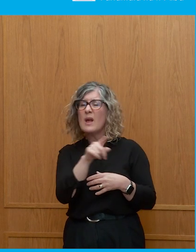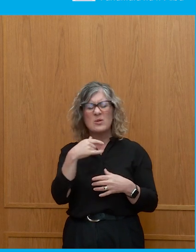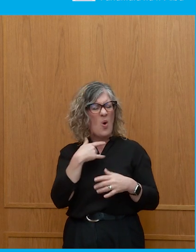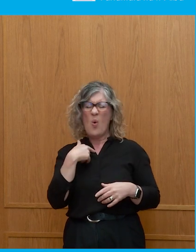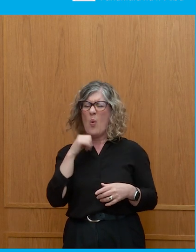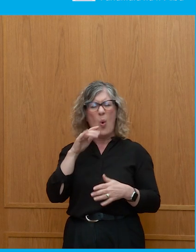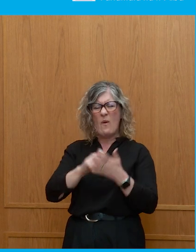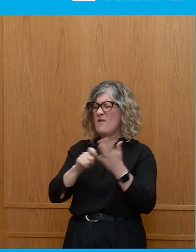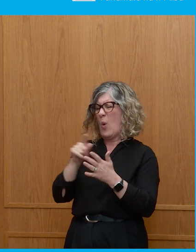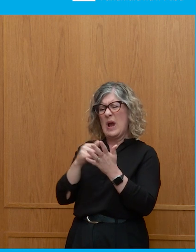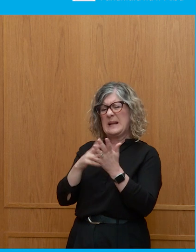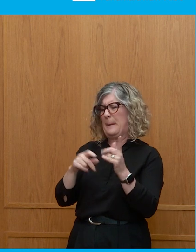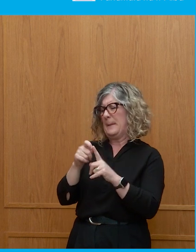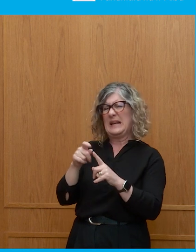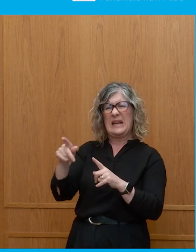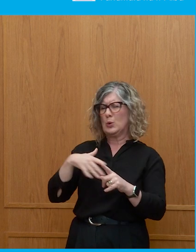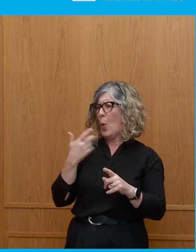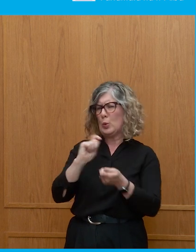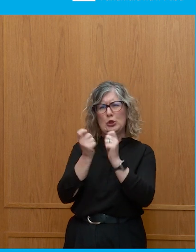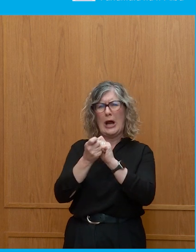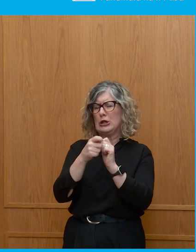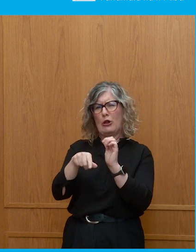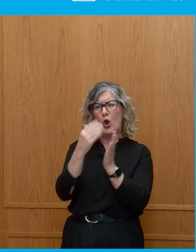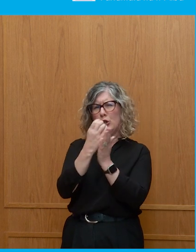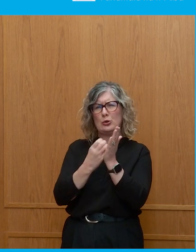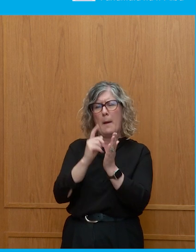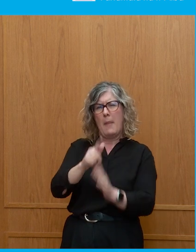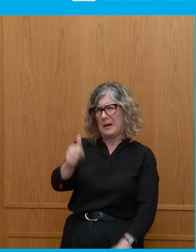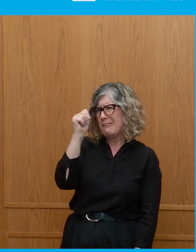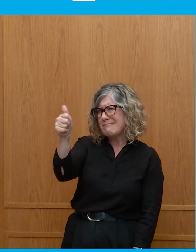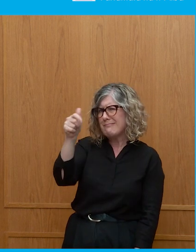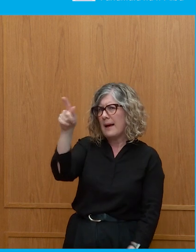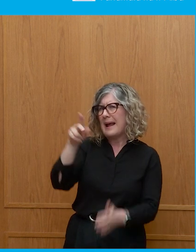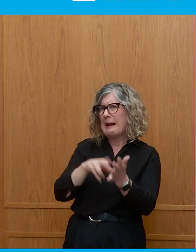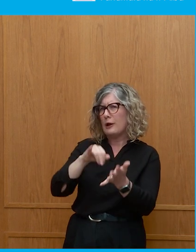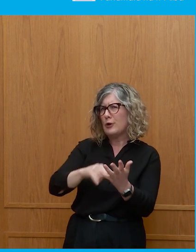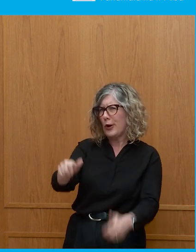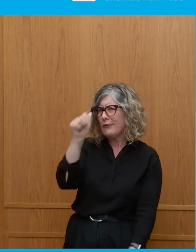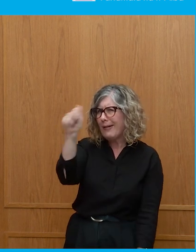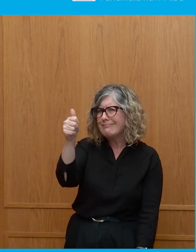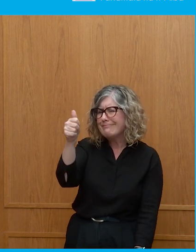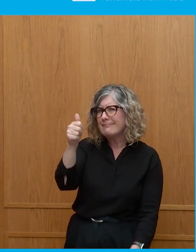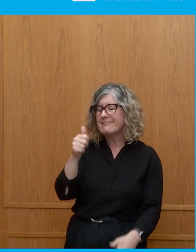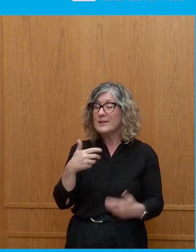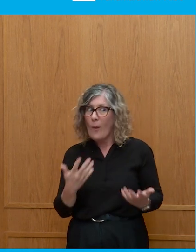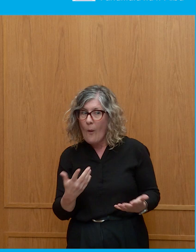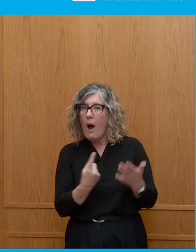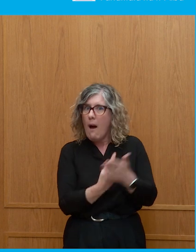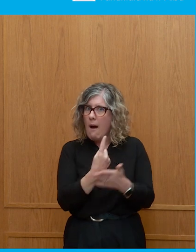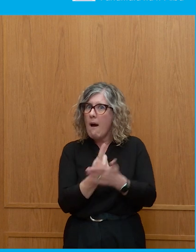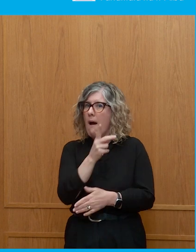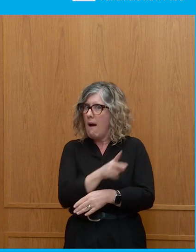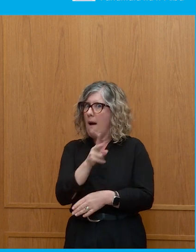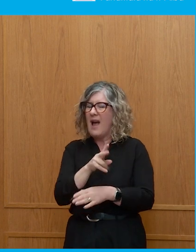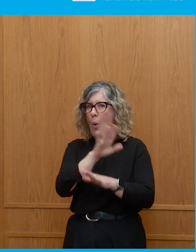definitely not in favour of kind of constitutional change. But she's doing a – you she's doing an amazing job, right? And it was all – it was all about